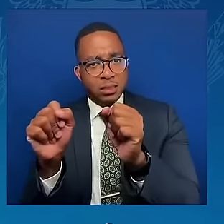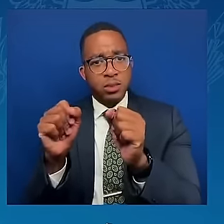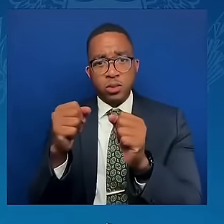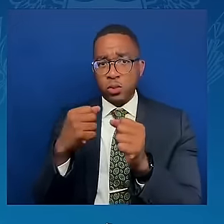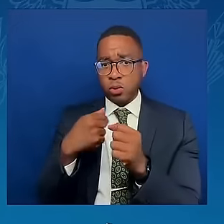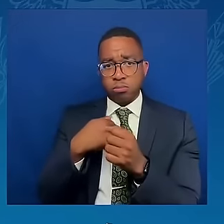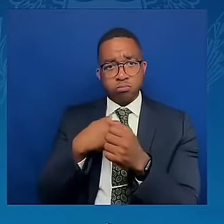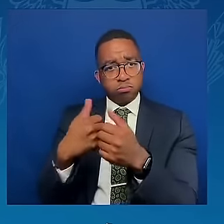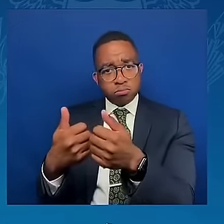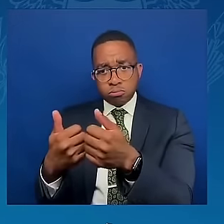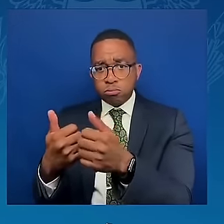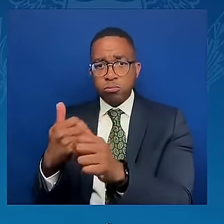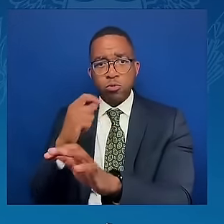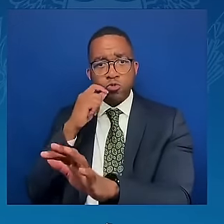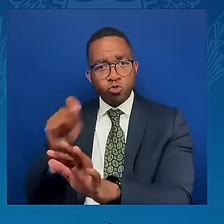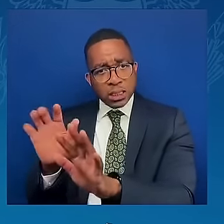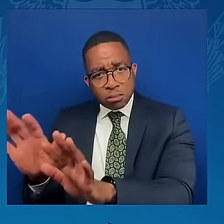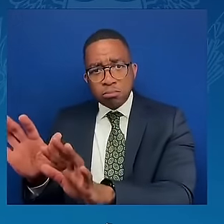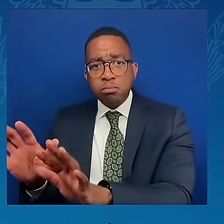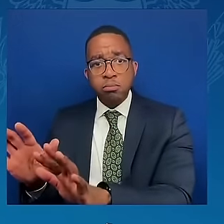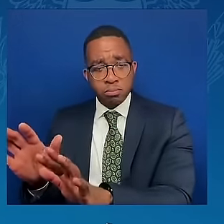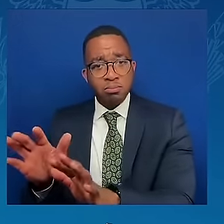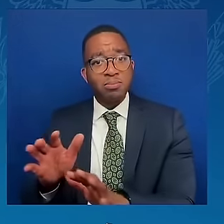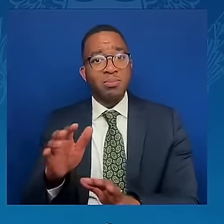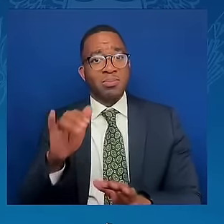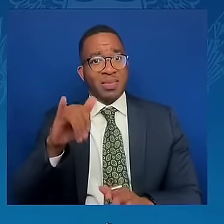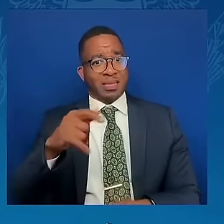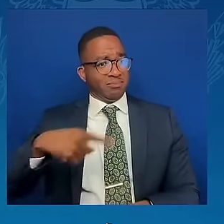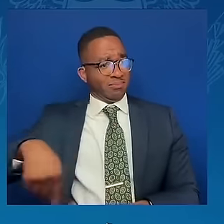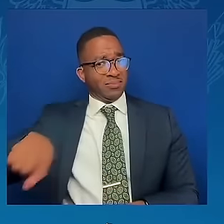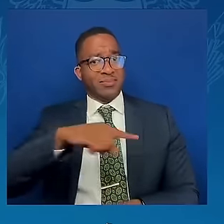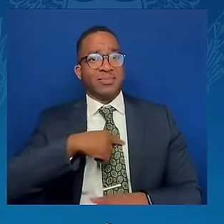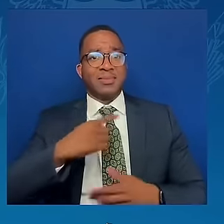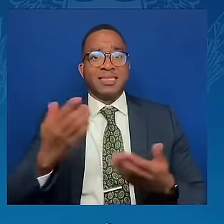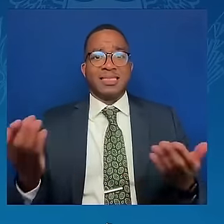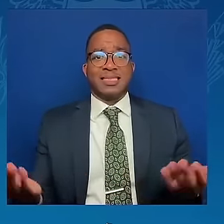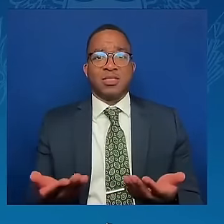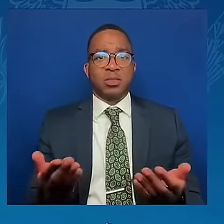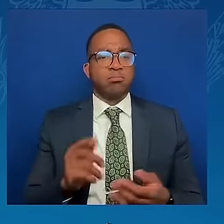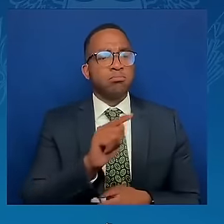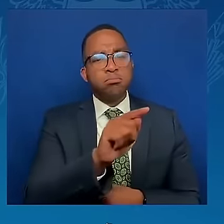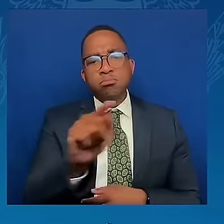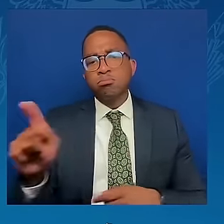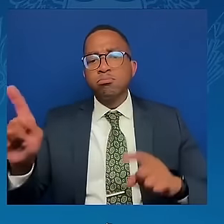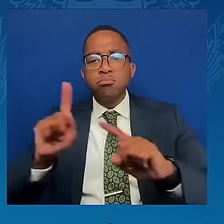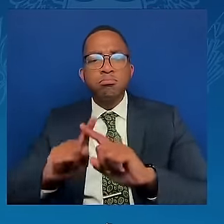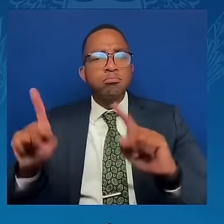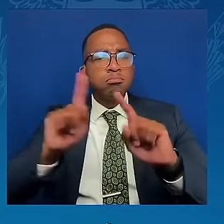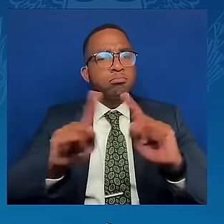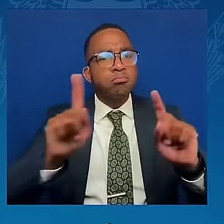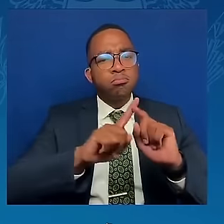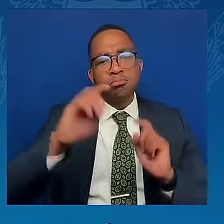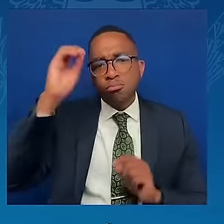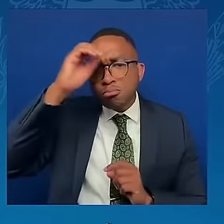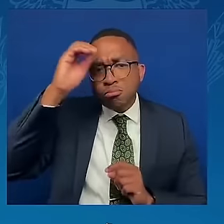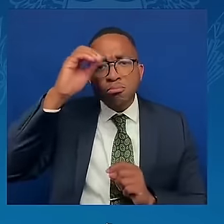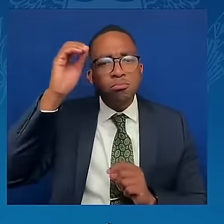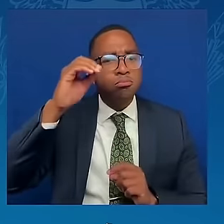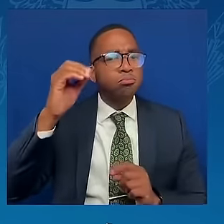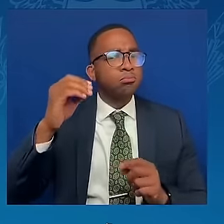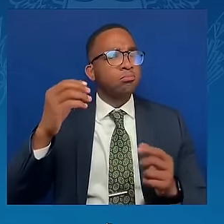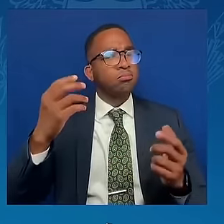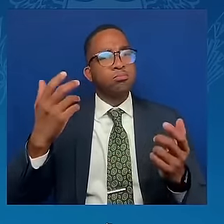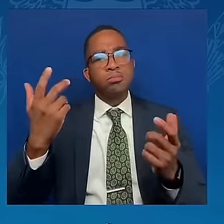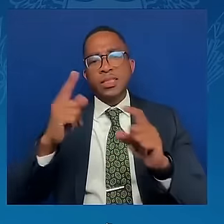exists a diverse range of views on many of the global challenges and opportunities we face. We don't